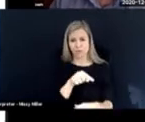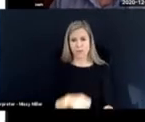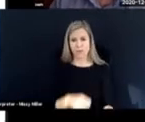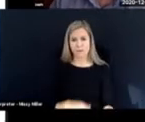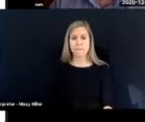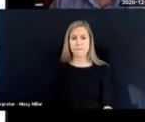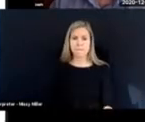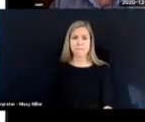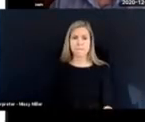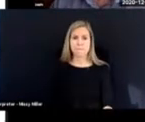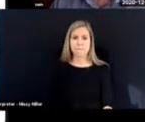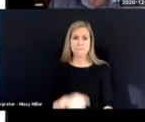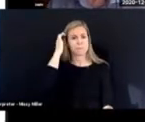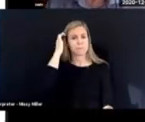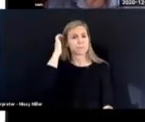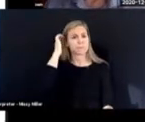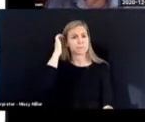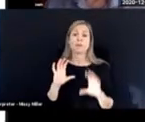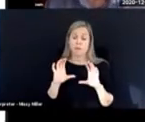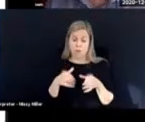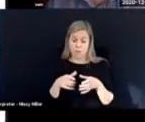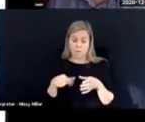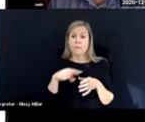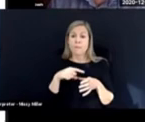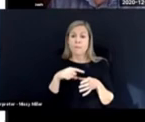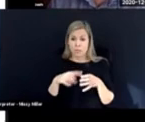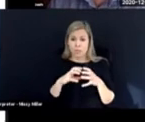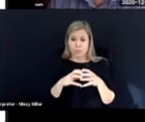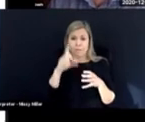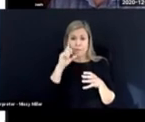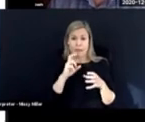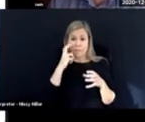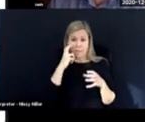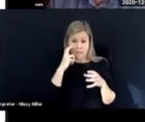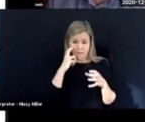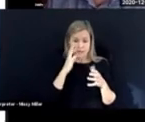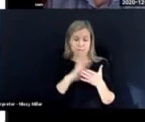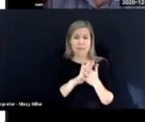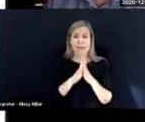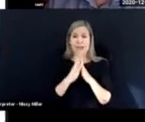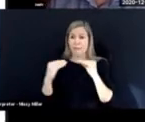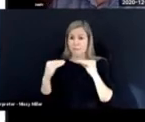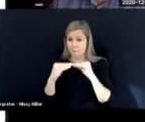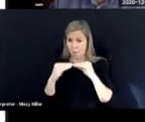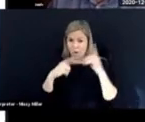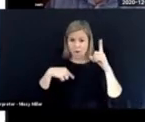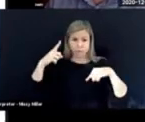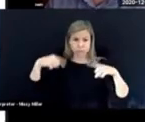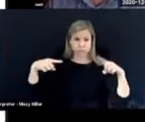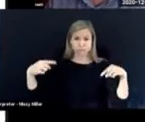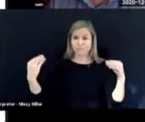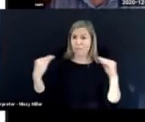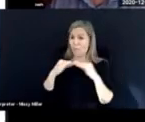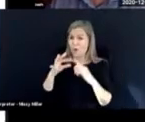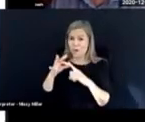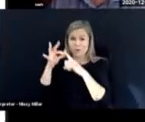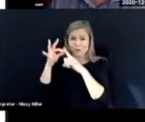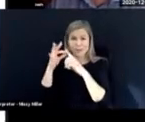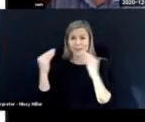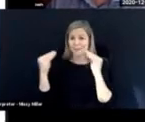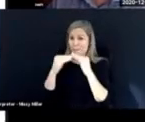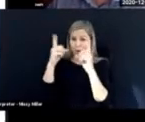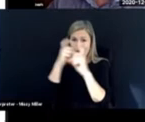situation. And the population became more and more unique, more and more individual,